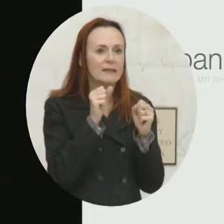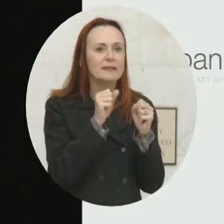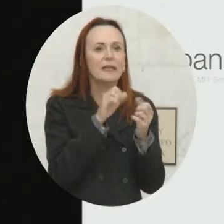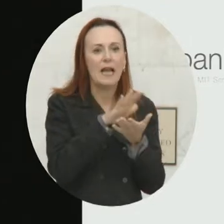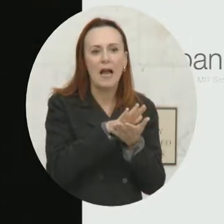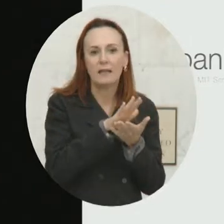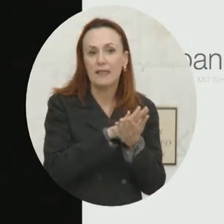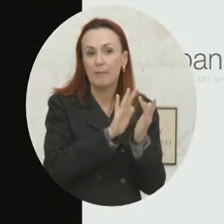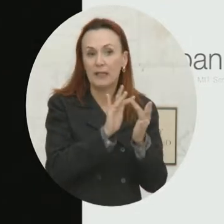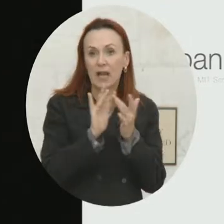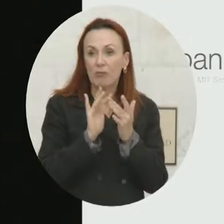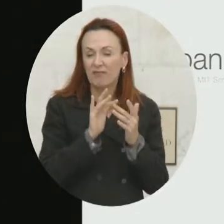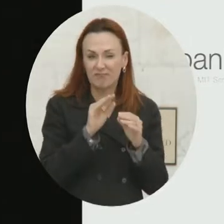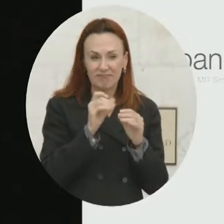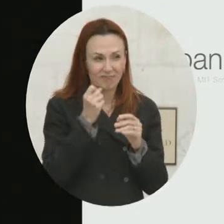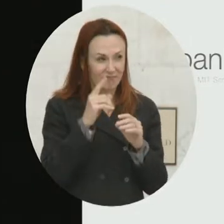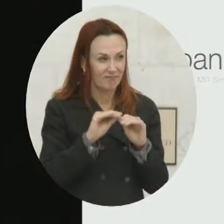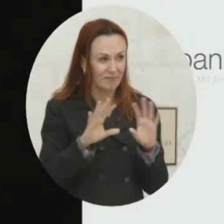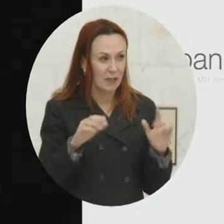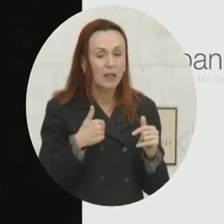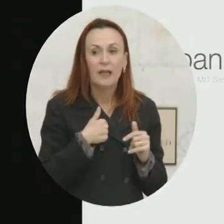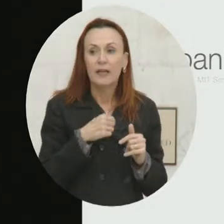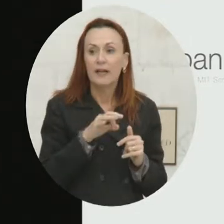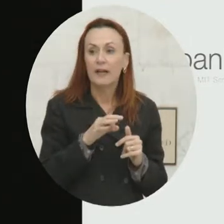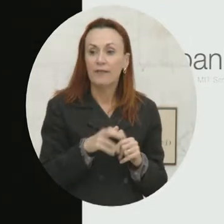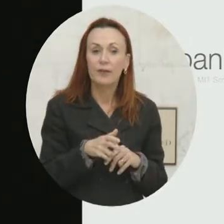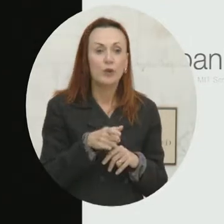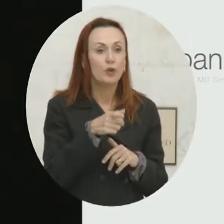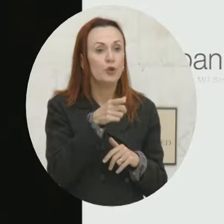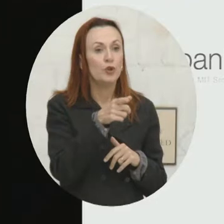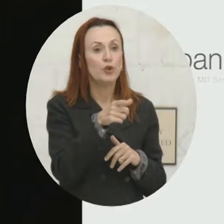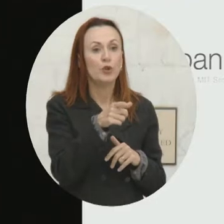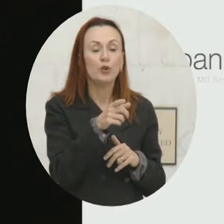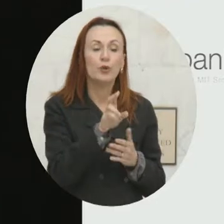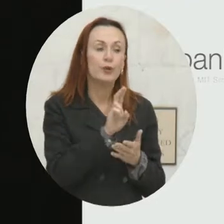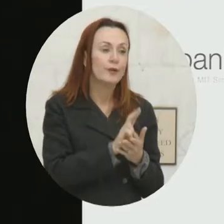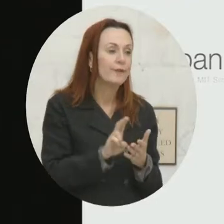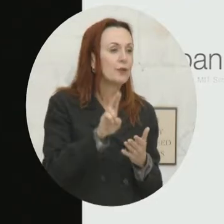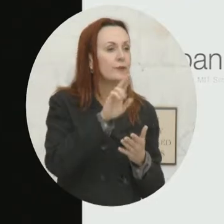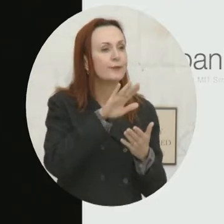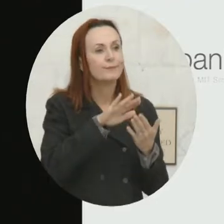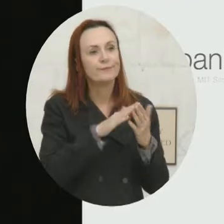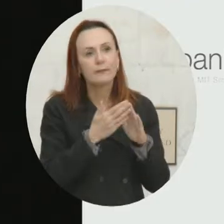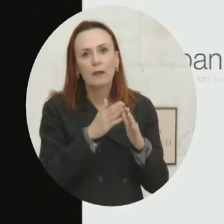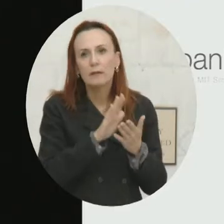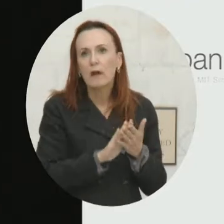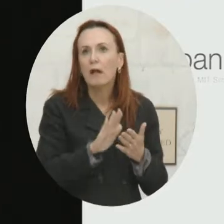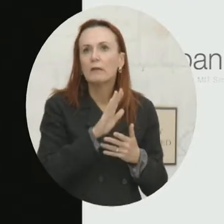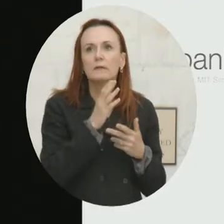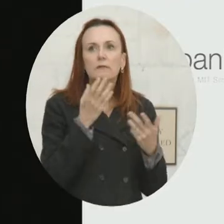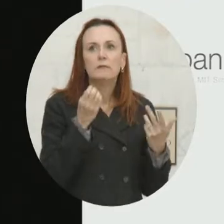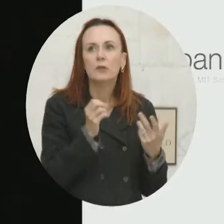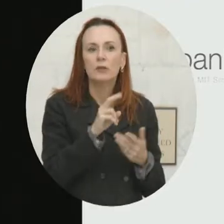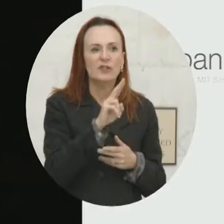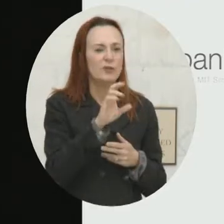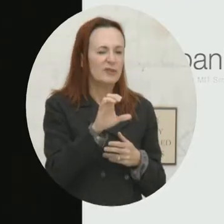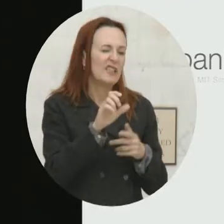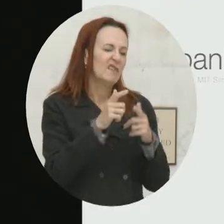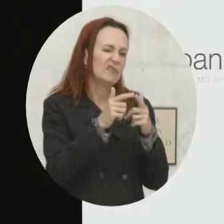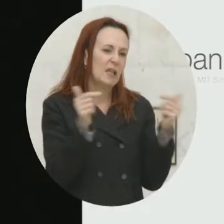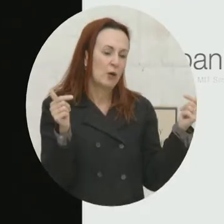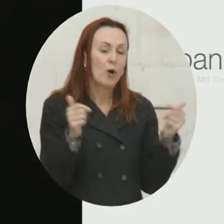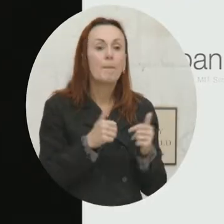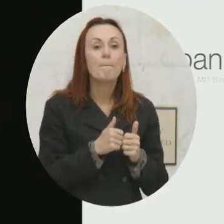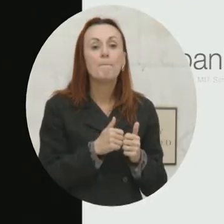work with. And to be very clear, if your city has a university or a community college or a UC, et cetera, et cetera,